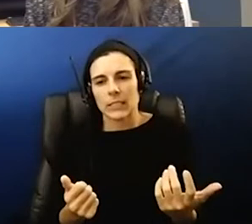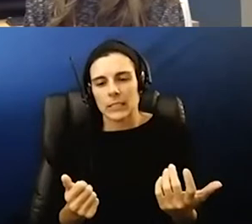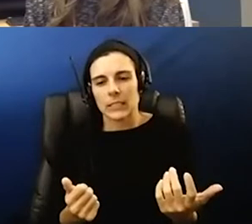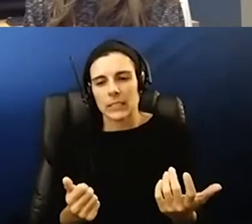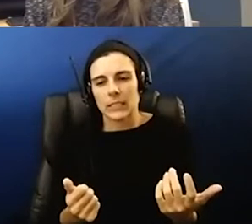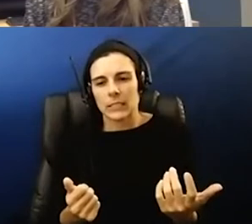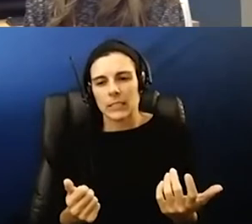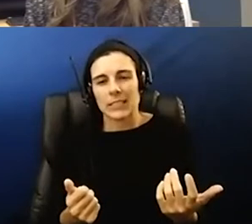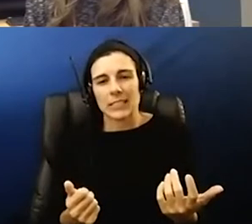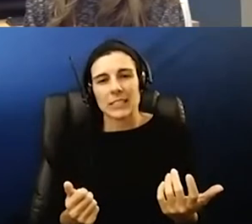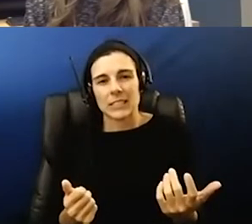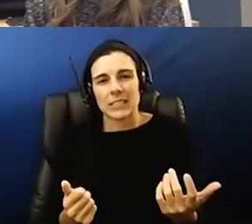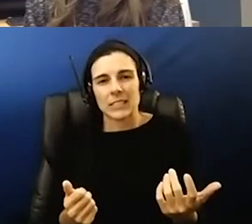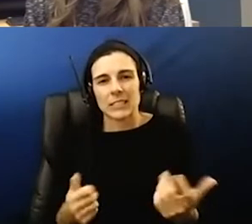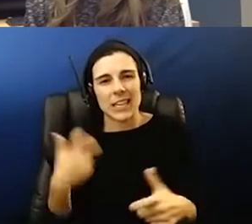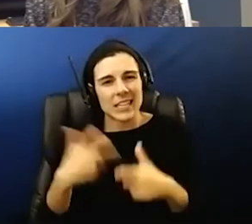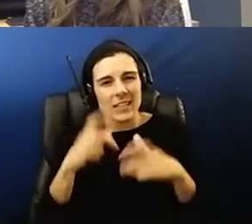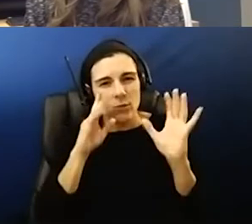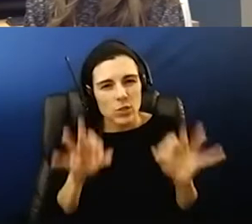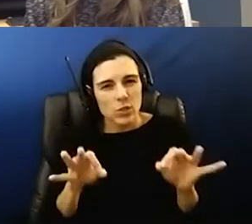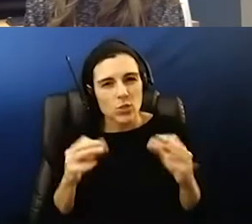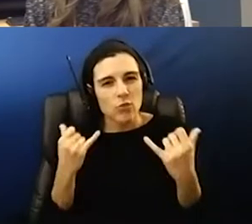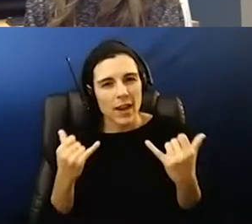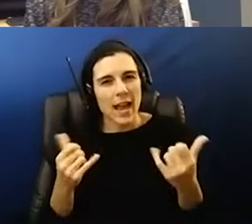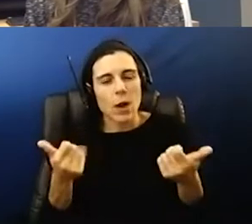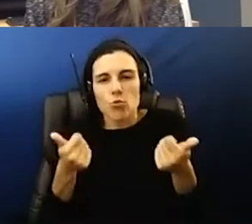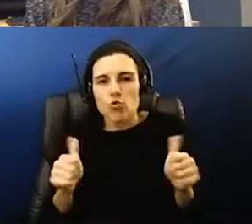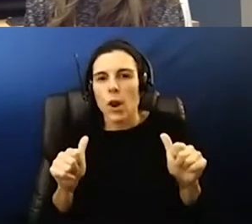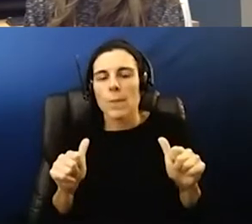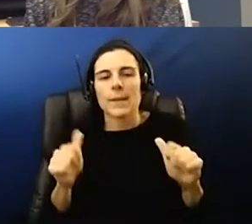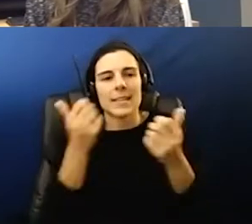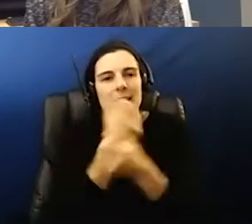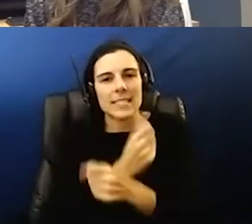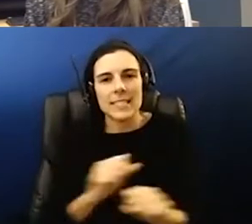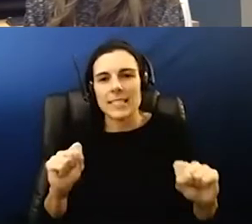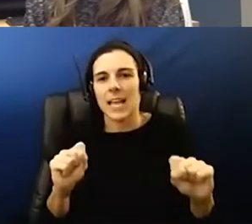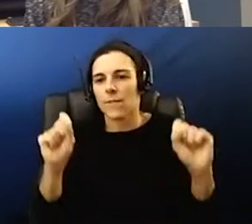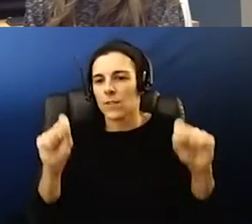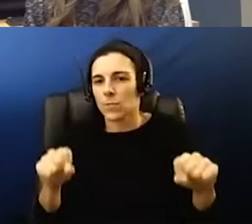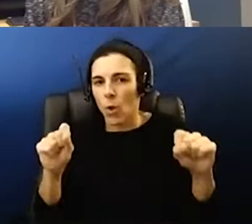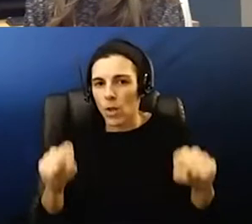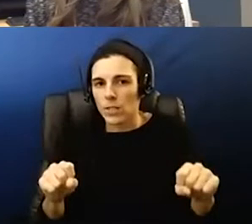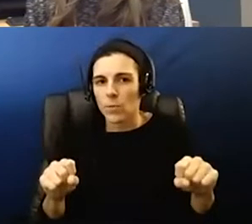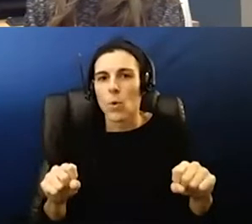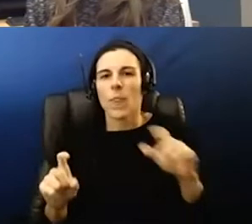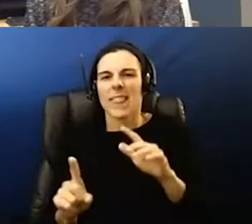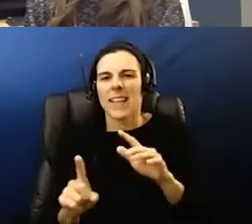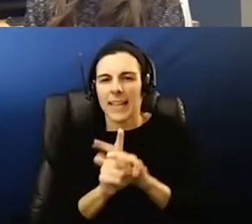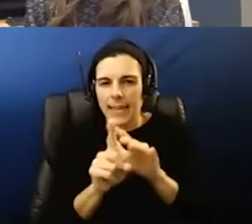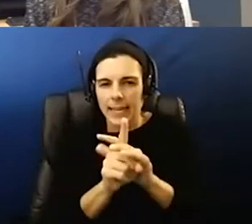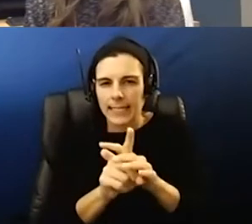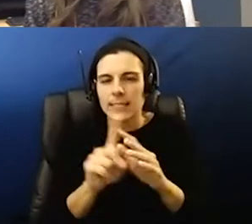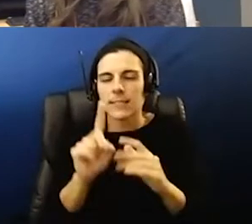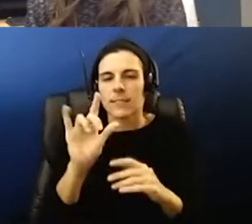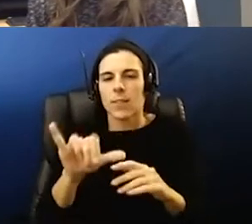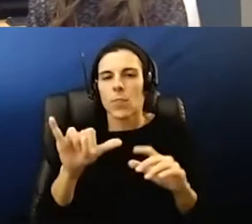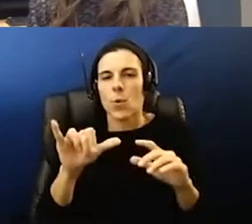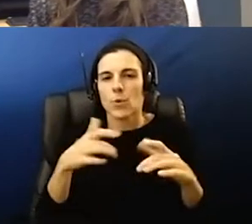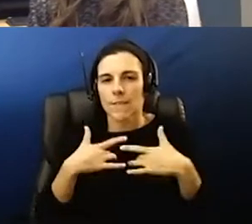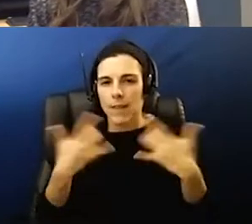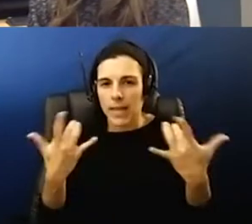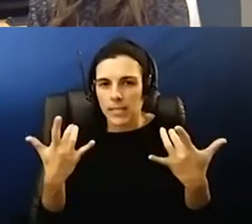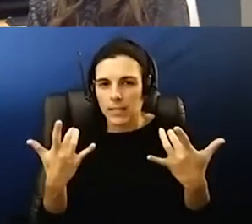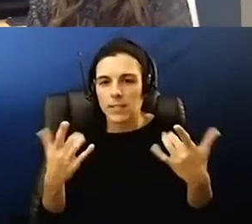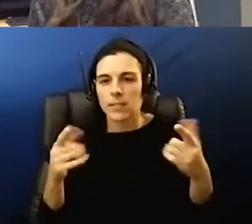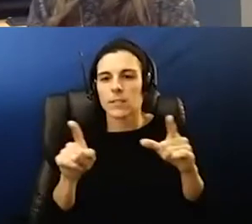decision so right now we're trying to be as safe as possible with attendance at those events and uh as we trend into